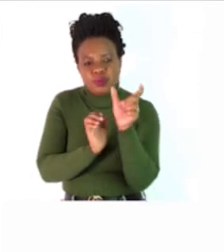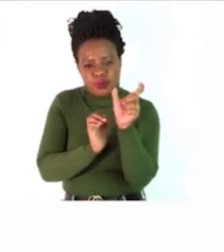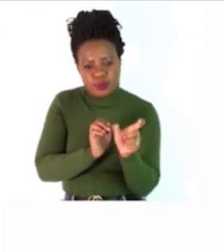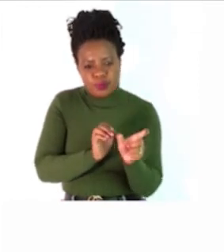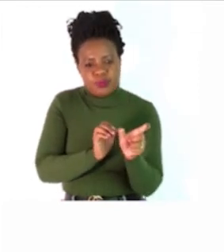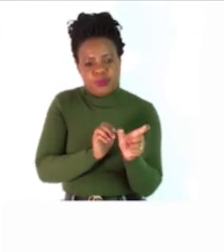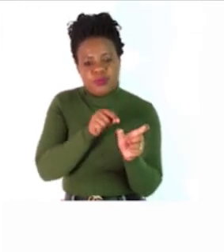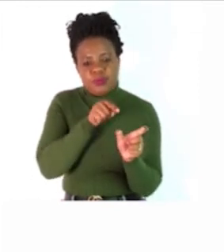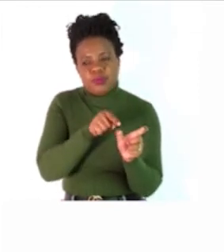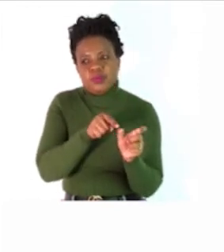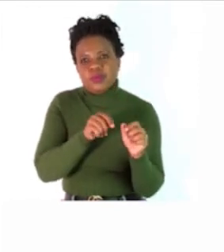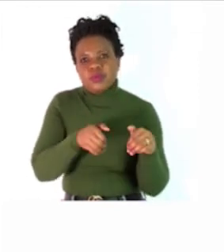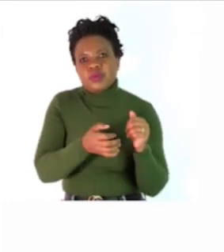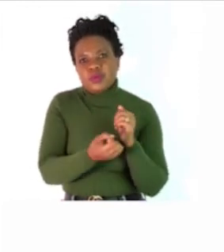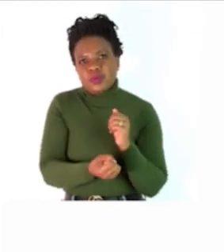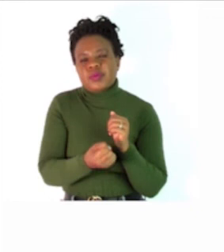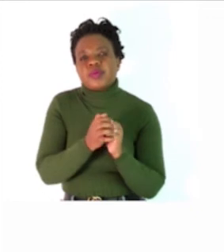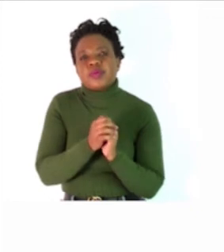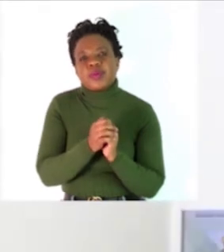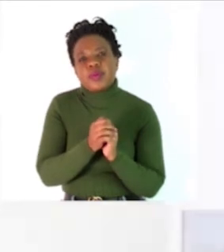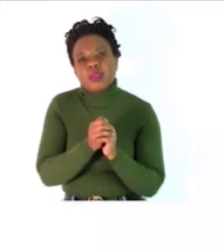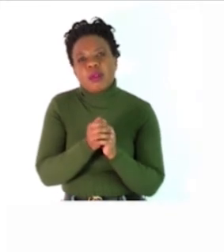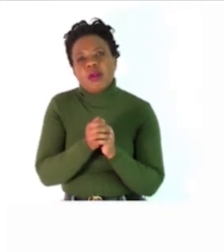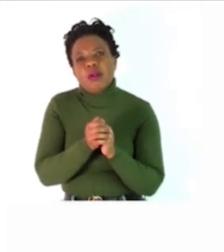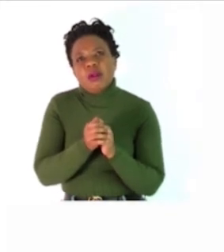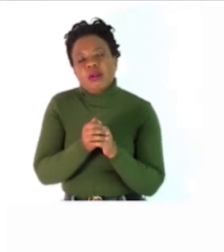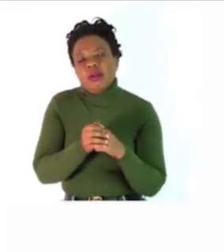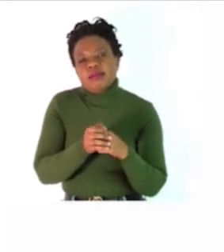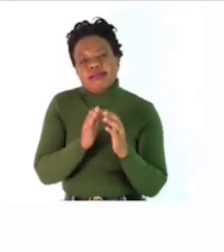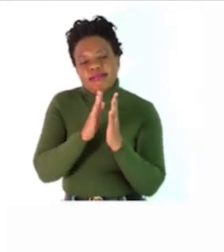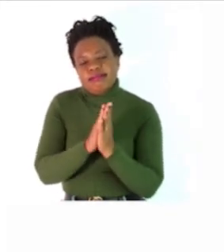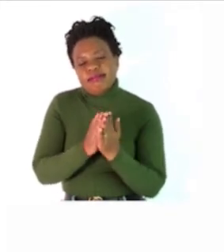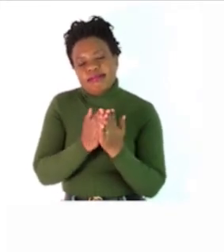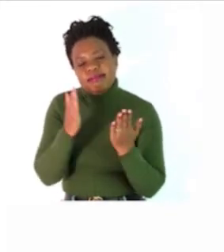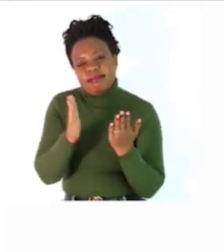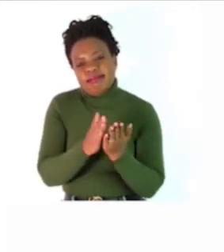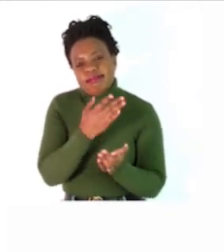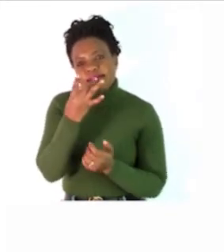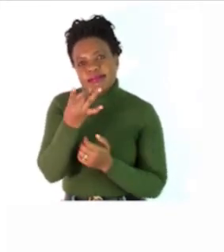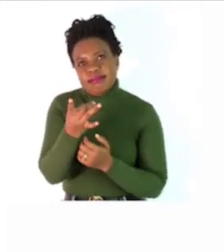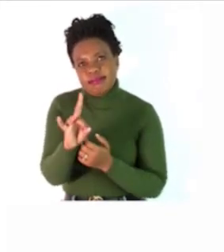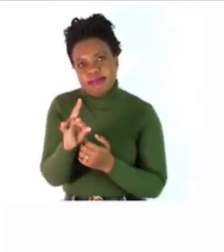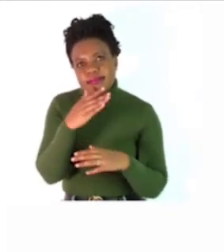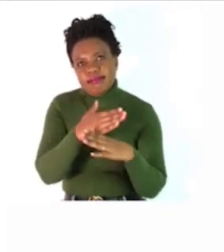page eight activity number four words ending in y take